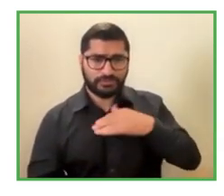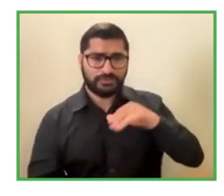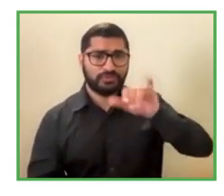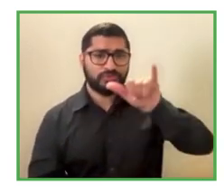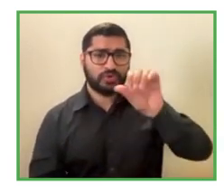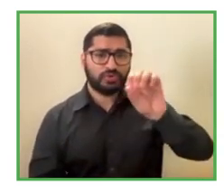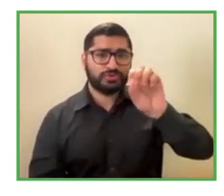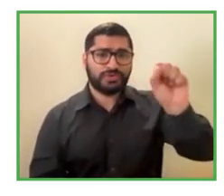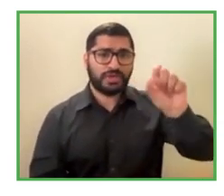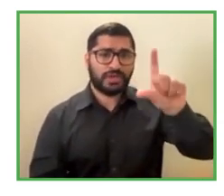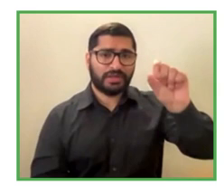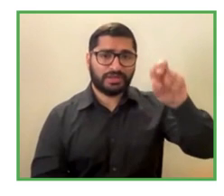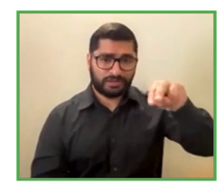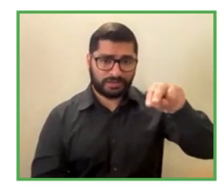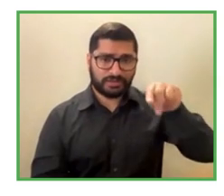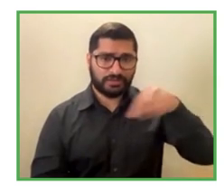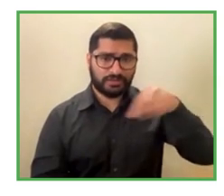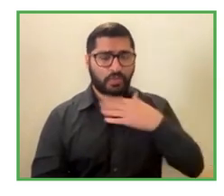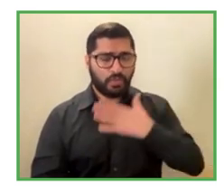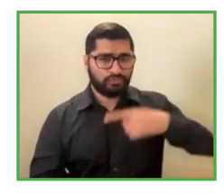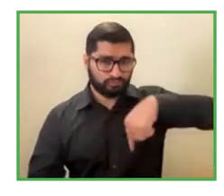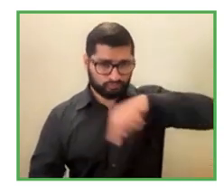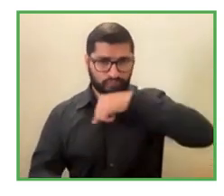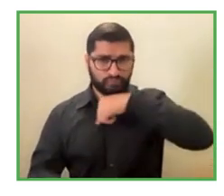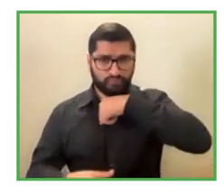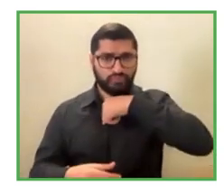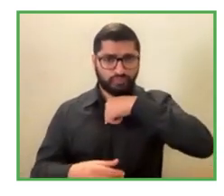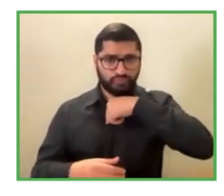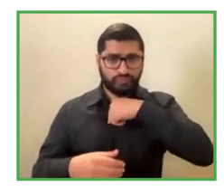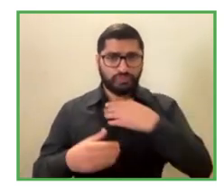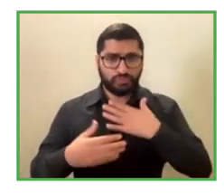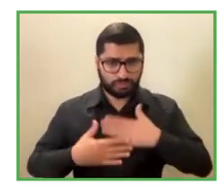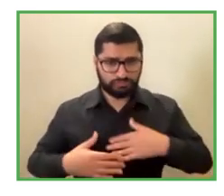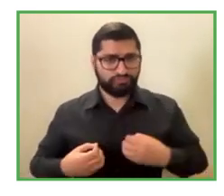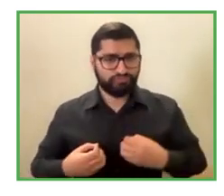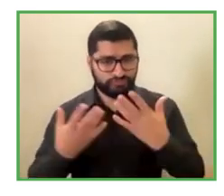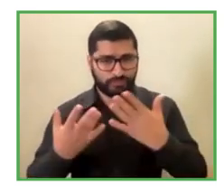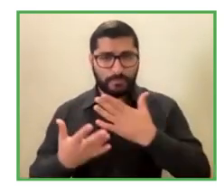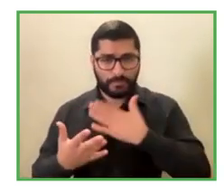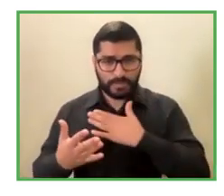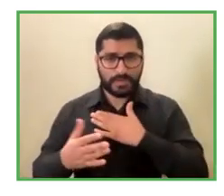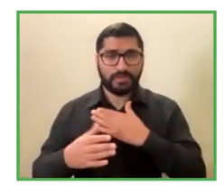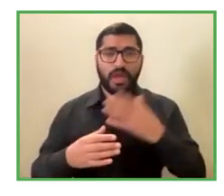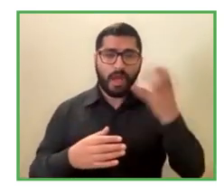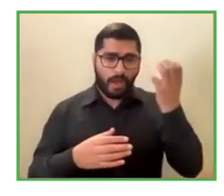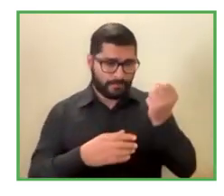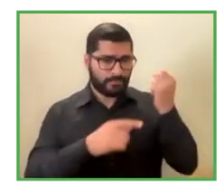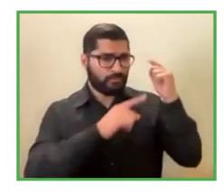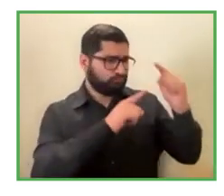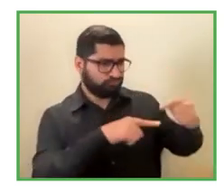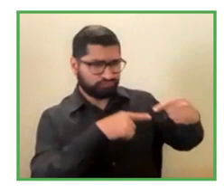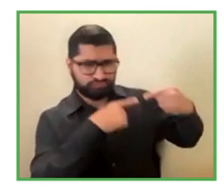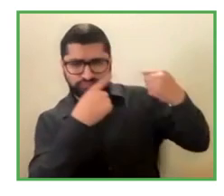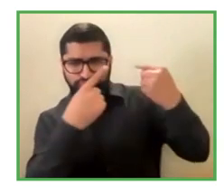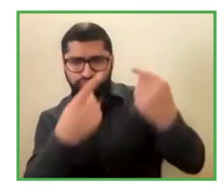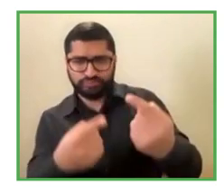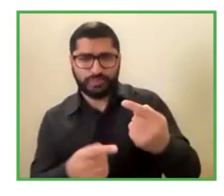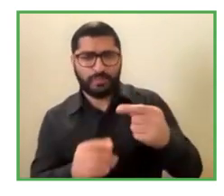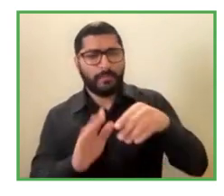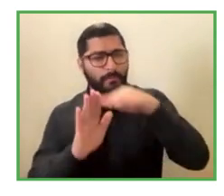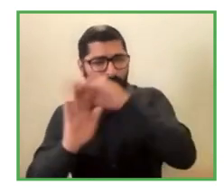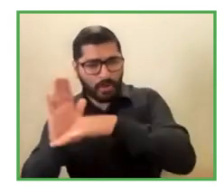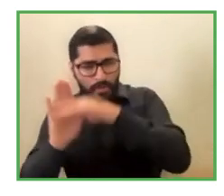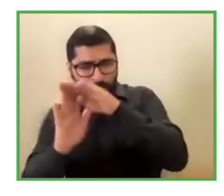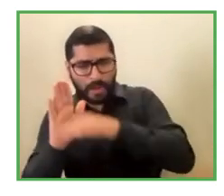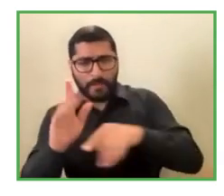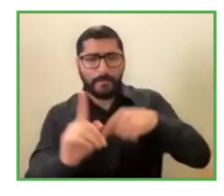Well, for us, as I mentioned in my presentation, we've been working for quite a while now with this program,